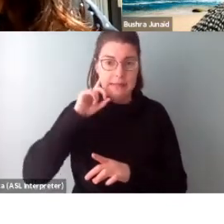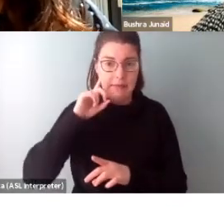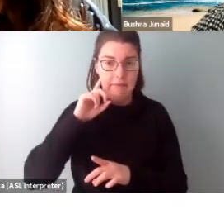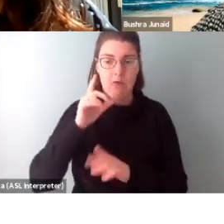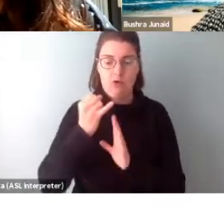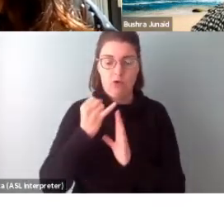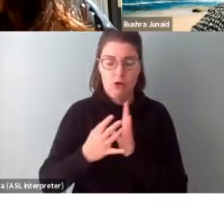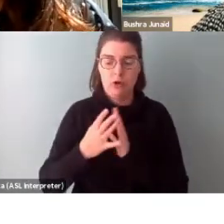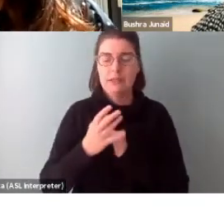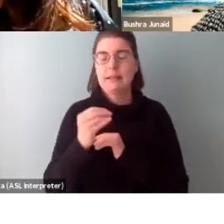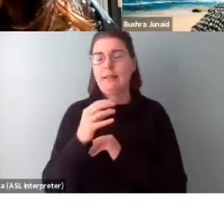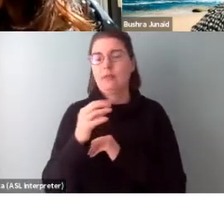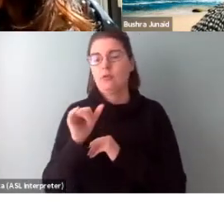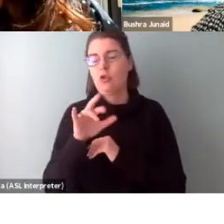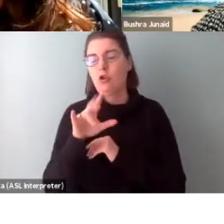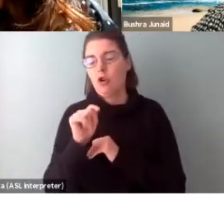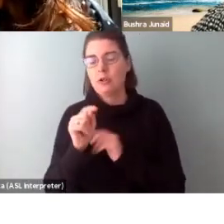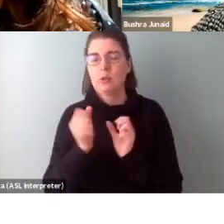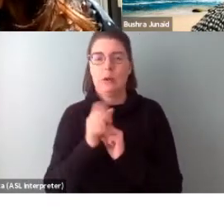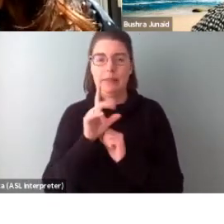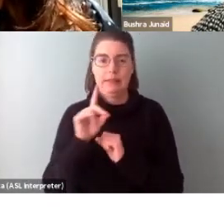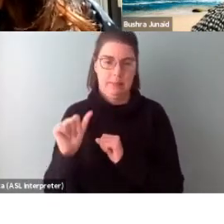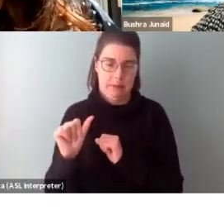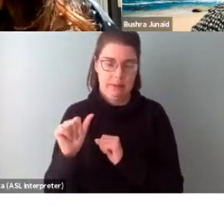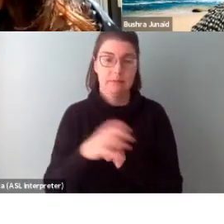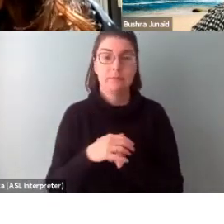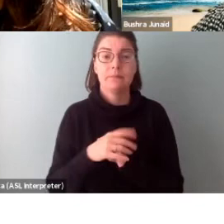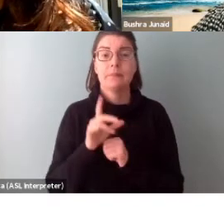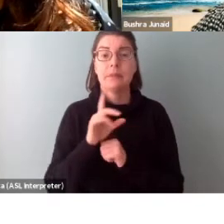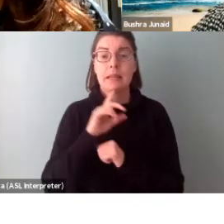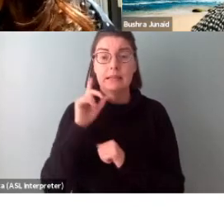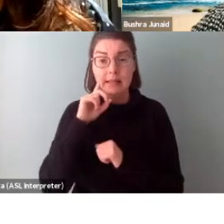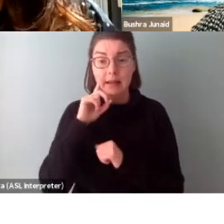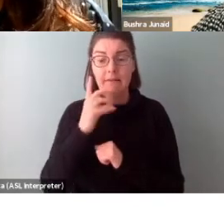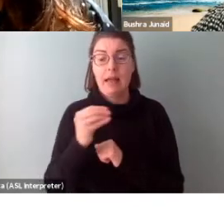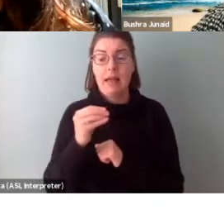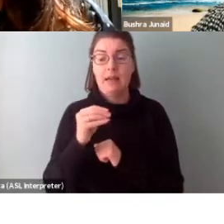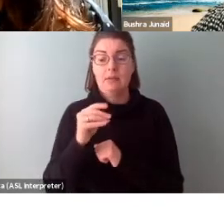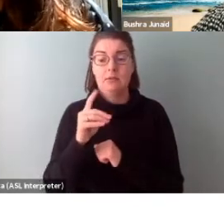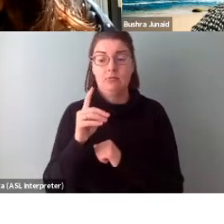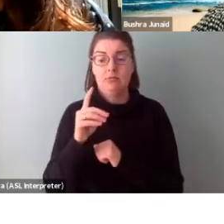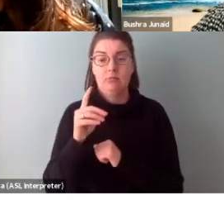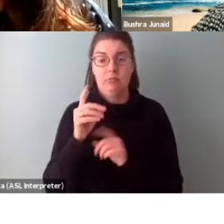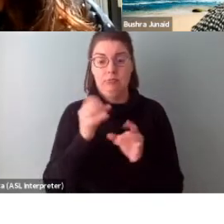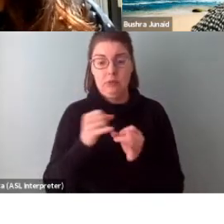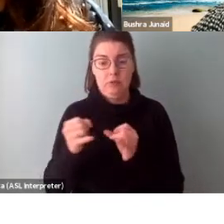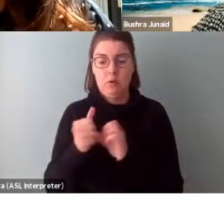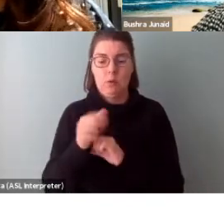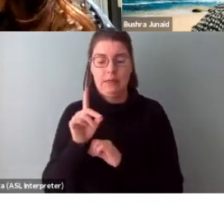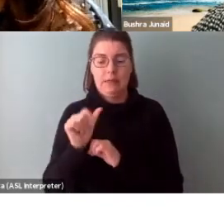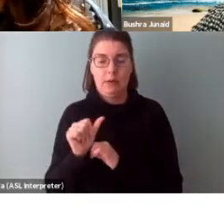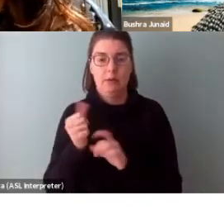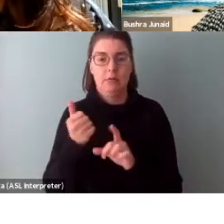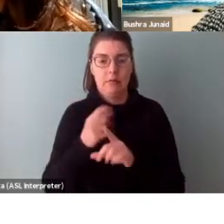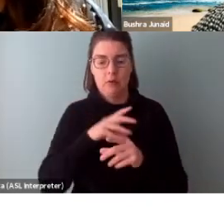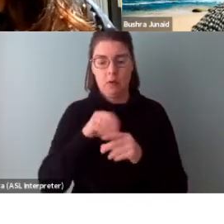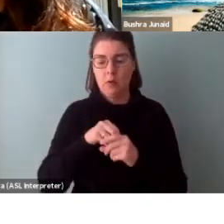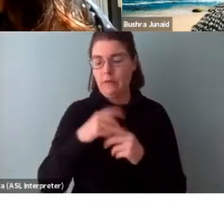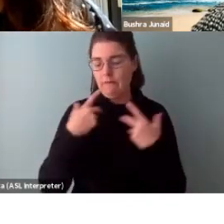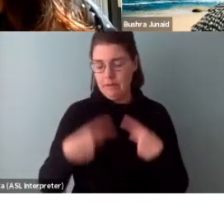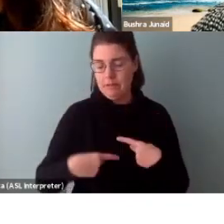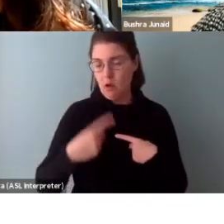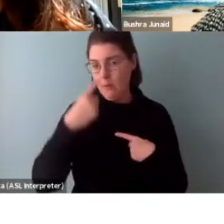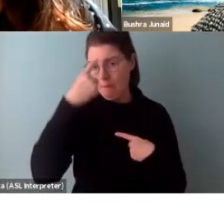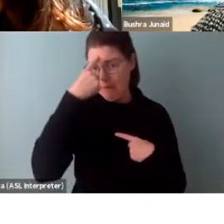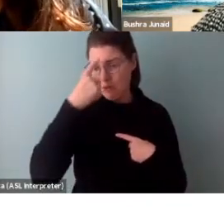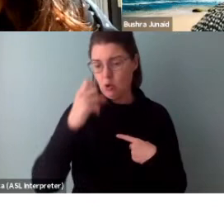disabilities. Deaf artists and artists with disabilities include individuals who have physical, mental, or